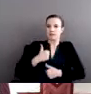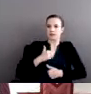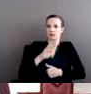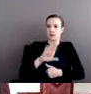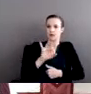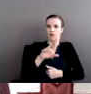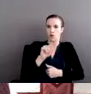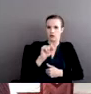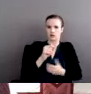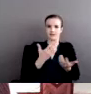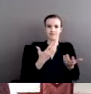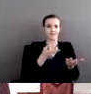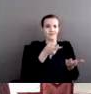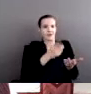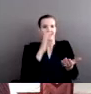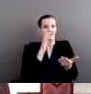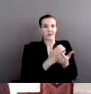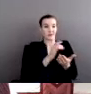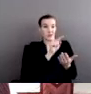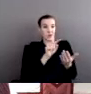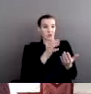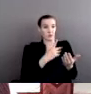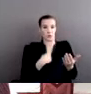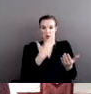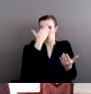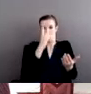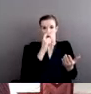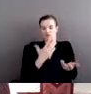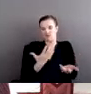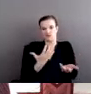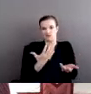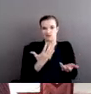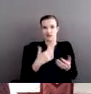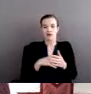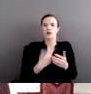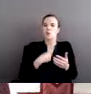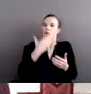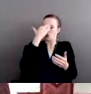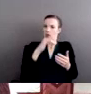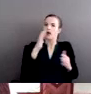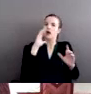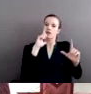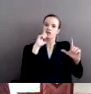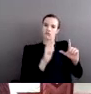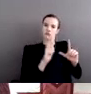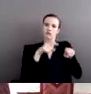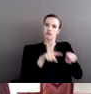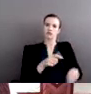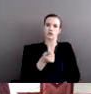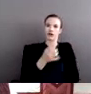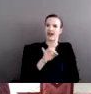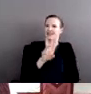about these women or children. We know that the picture was taken in the 1860s, but we know very little